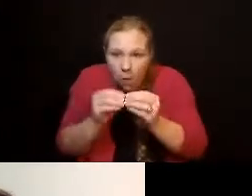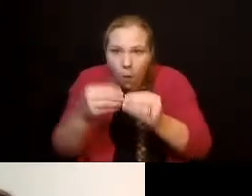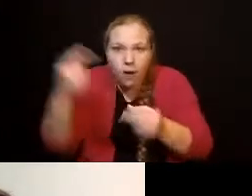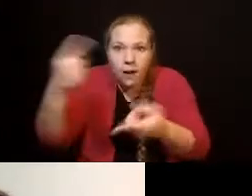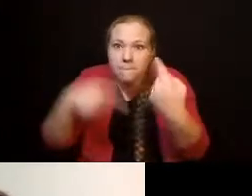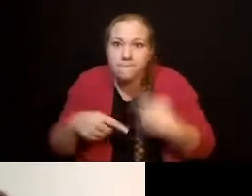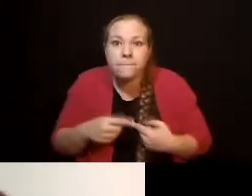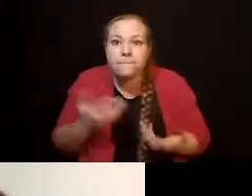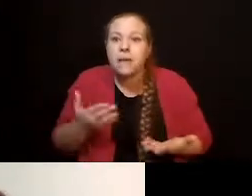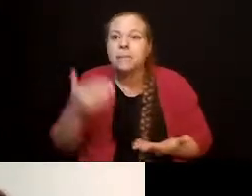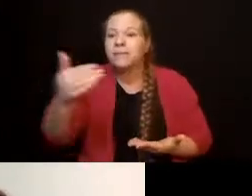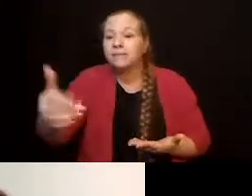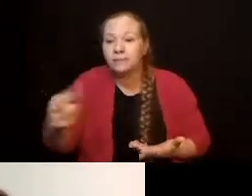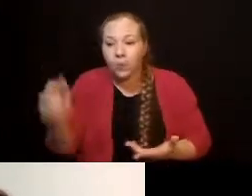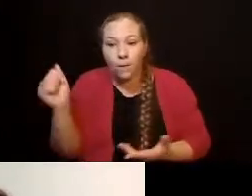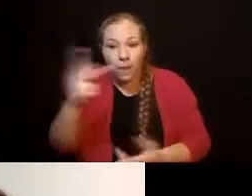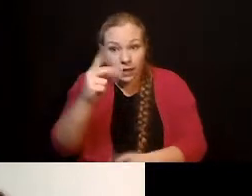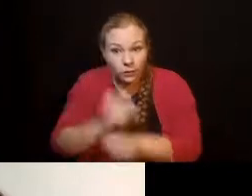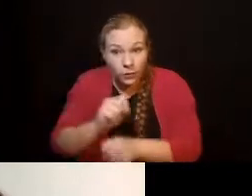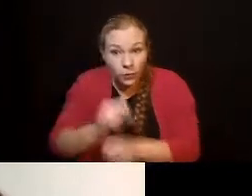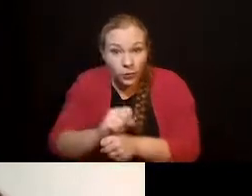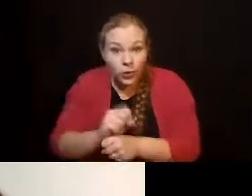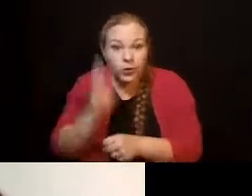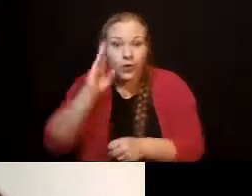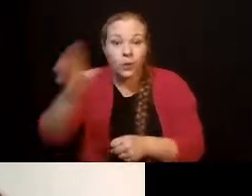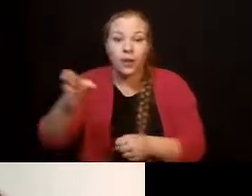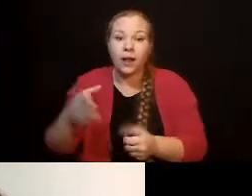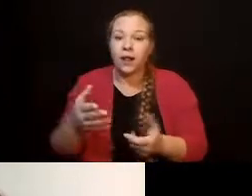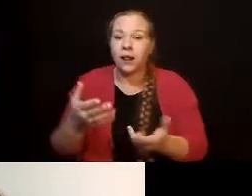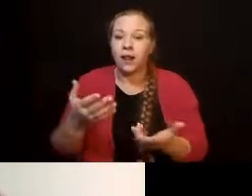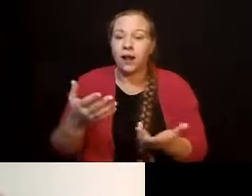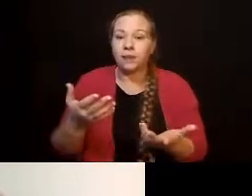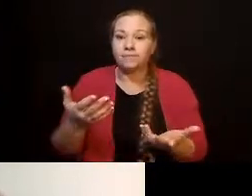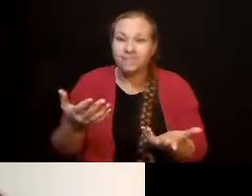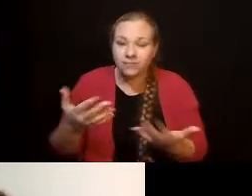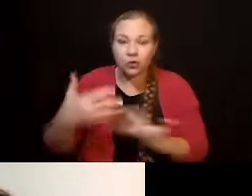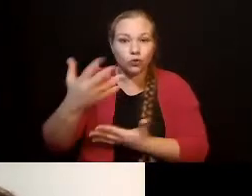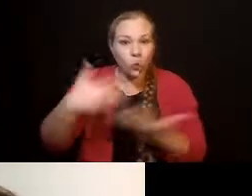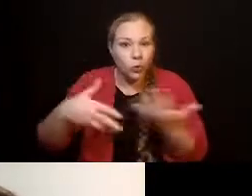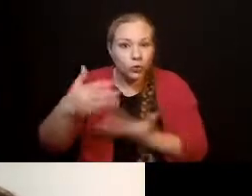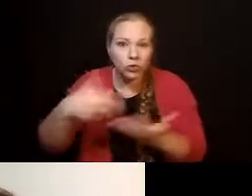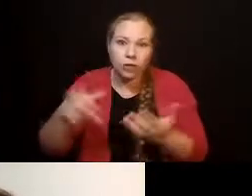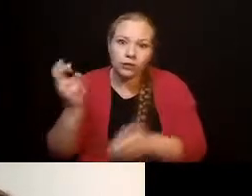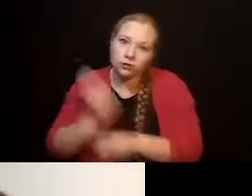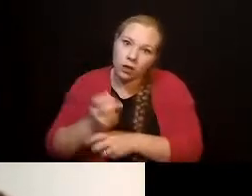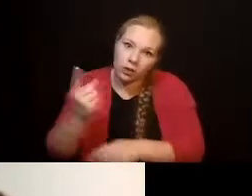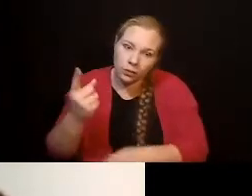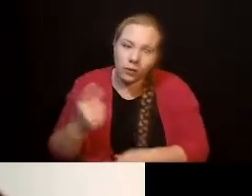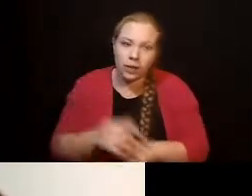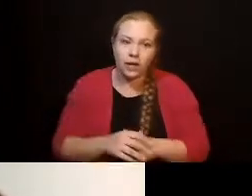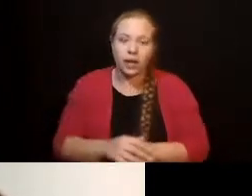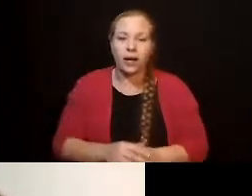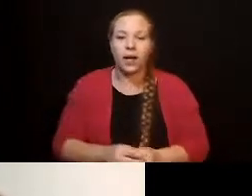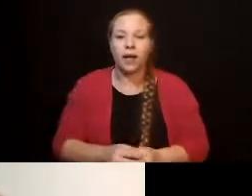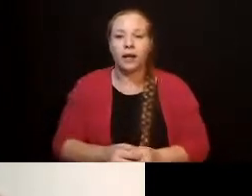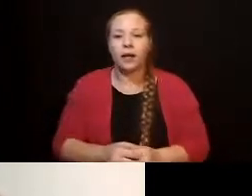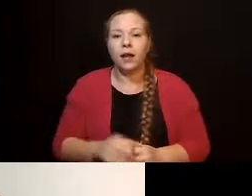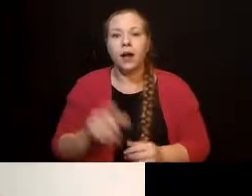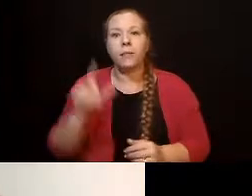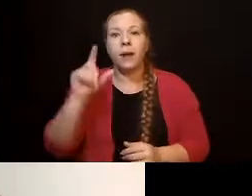socialization right now during COVID is really tight. And I was, thank God, his phone broke